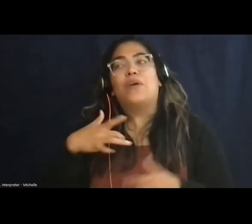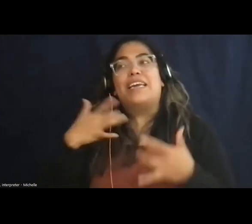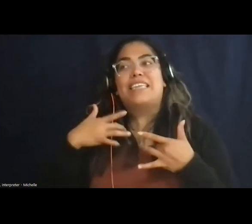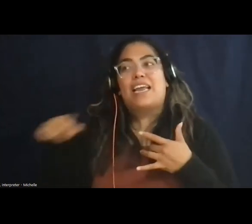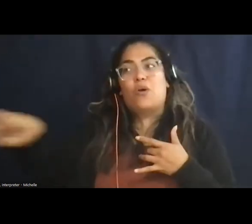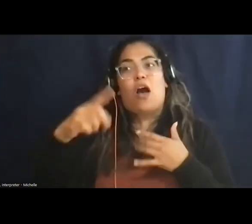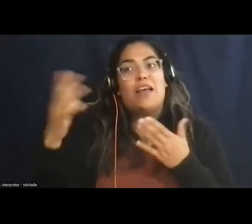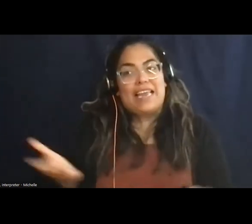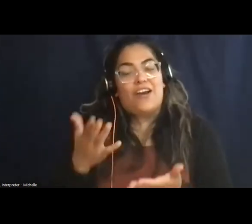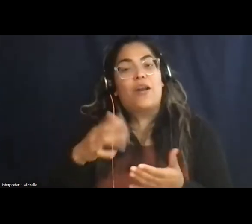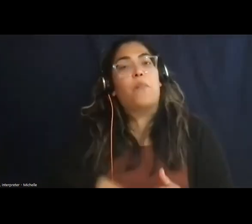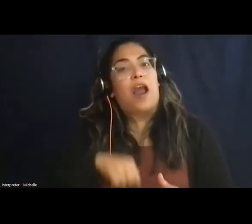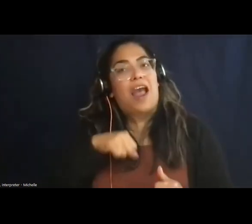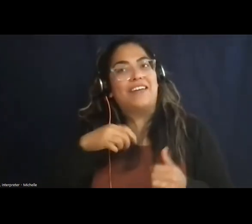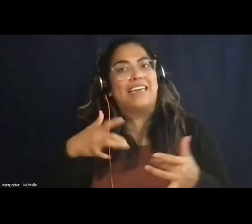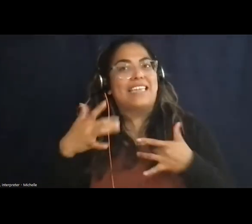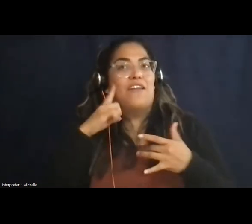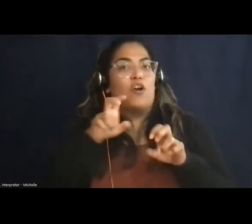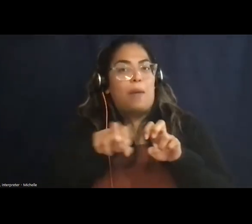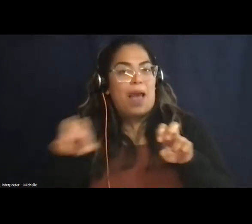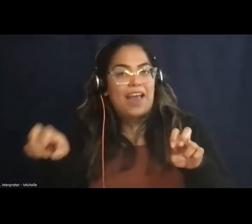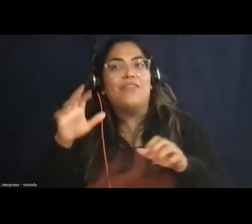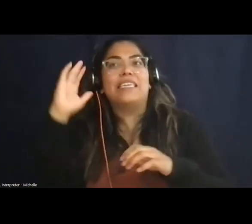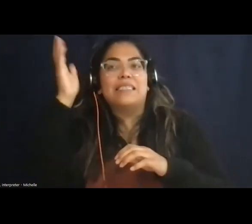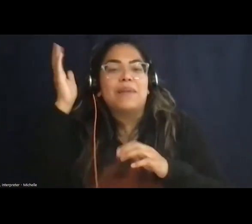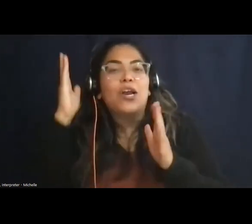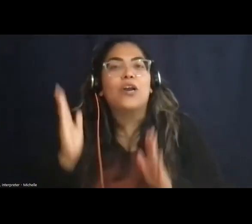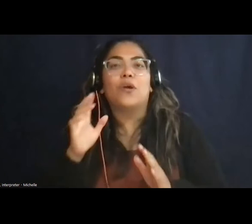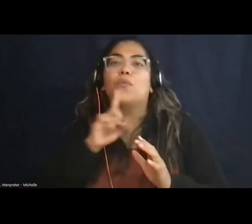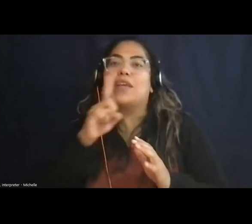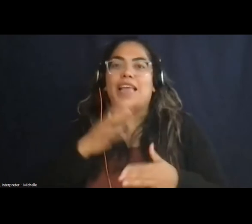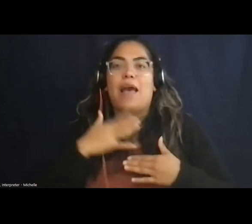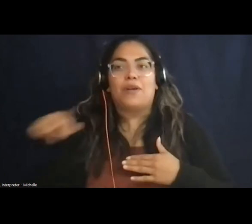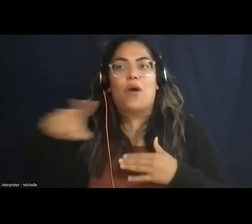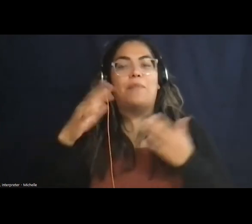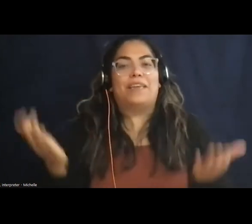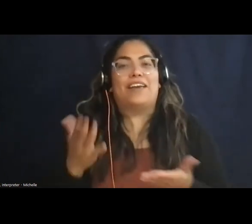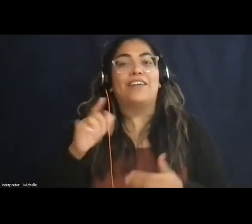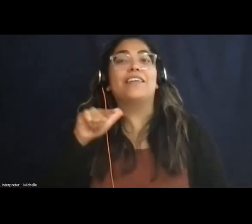alumni speakers, and we're just happy for you all to be here. Thanks so much, and I'll turn it back over to Kyle.